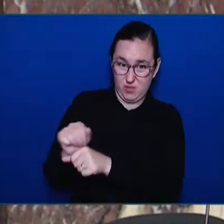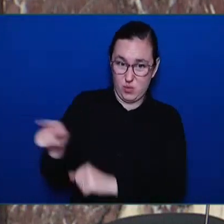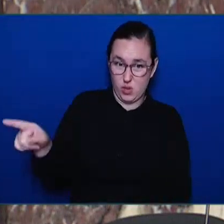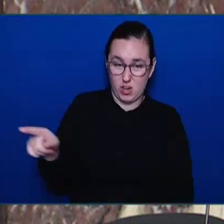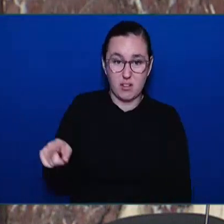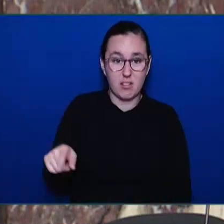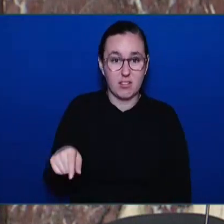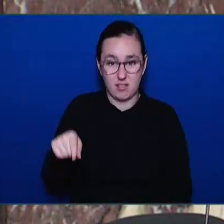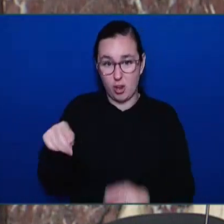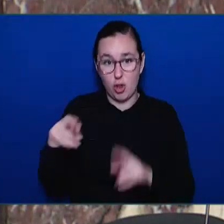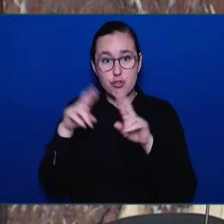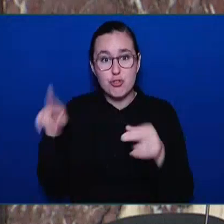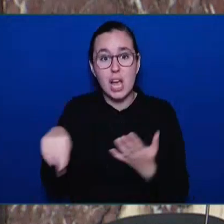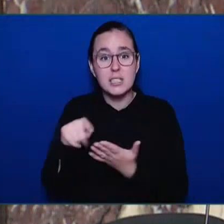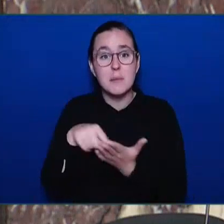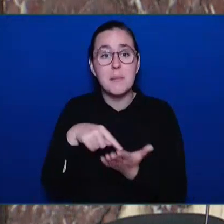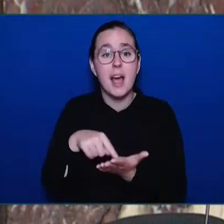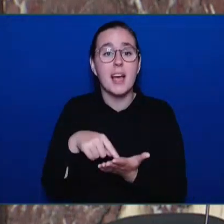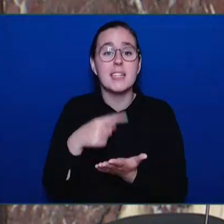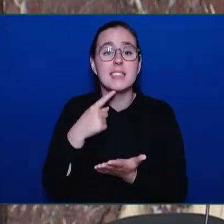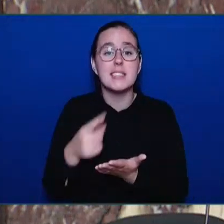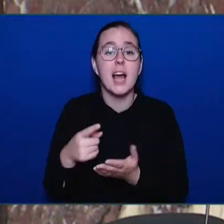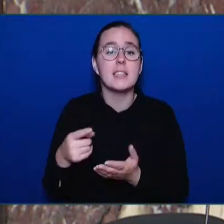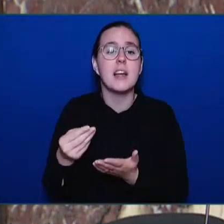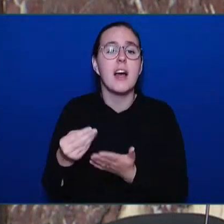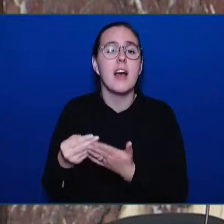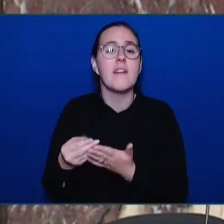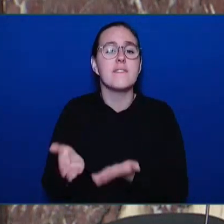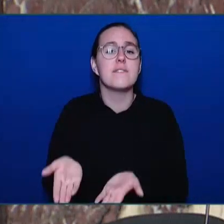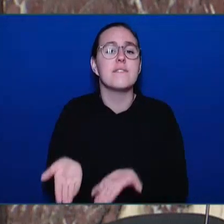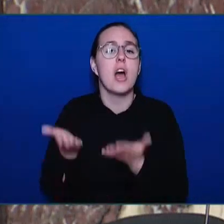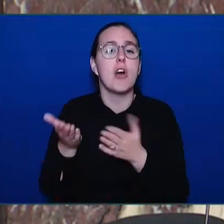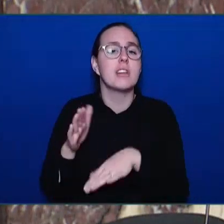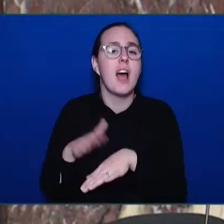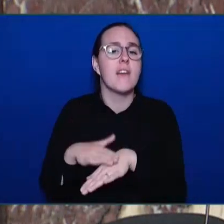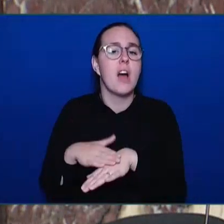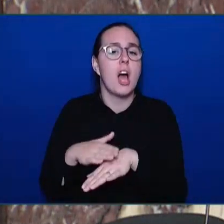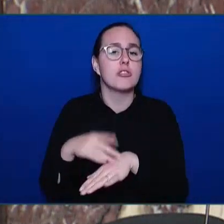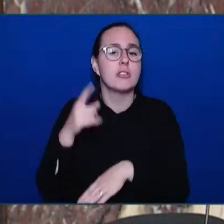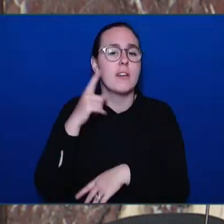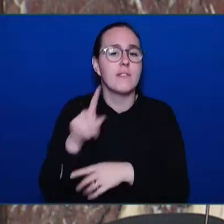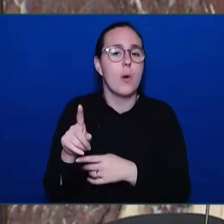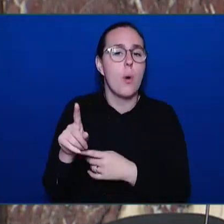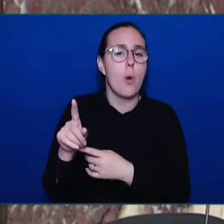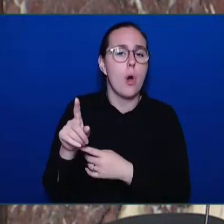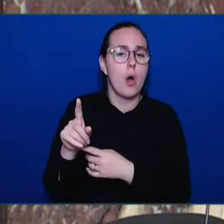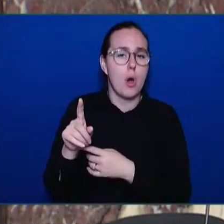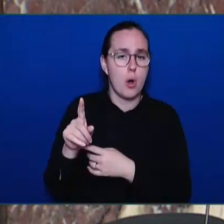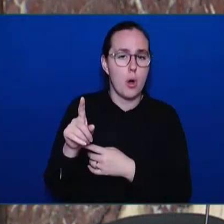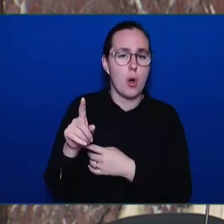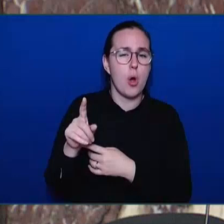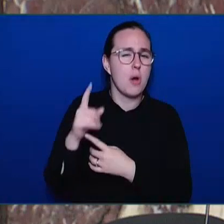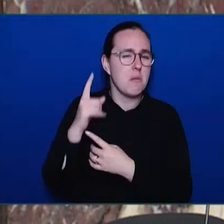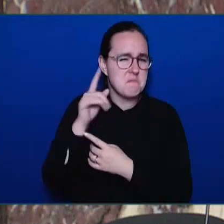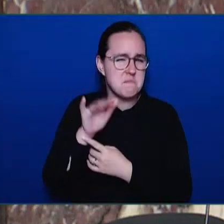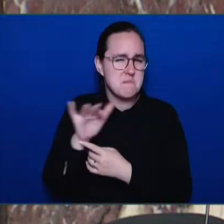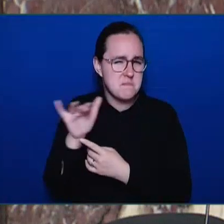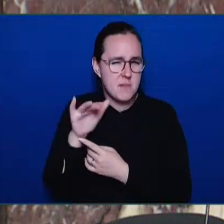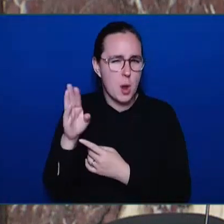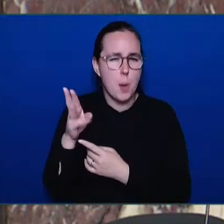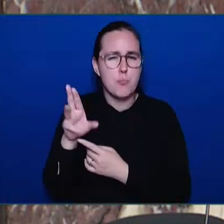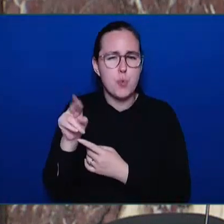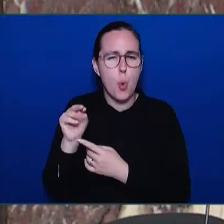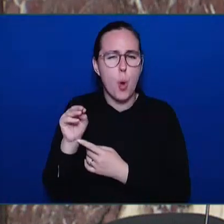advice for the Broadband Institute, end quote. The government's news release announcing Smith's appointment even